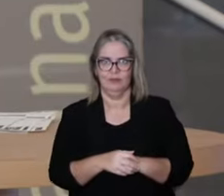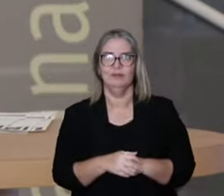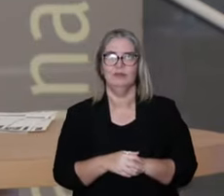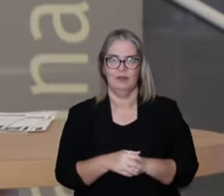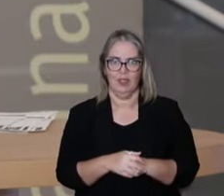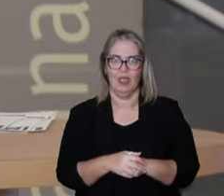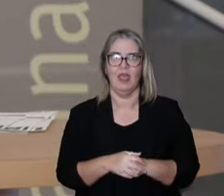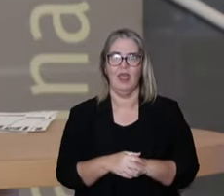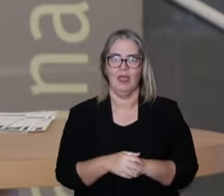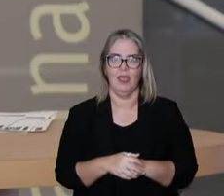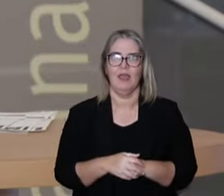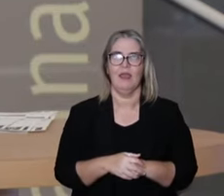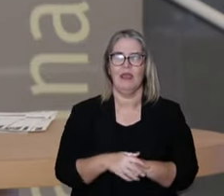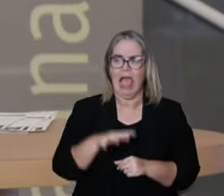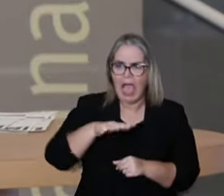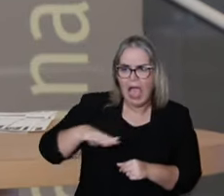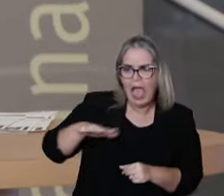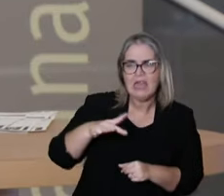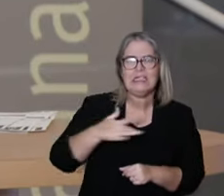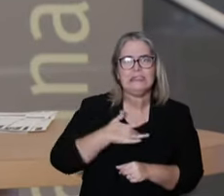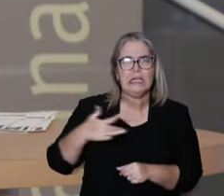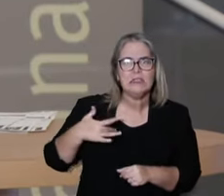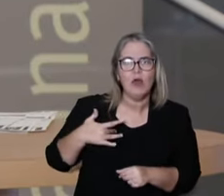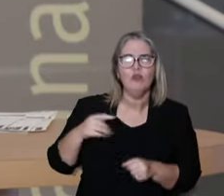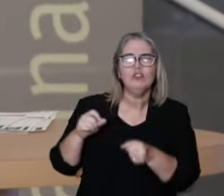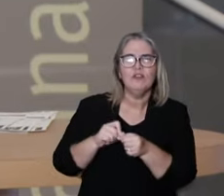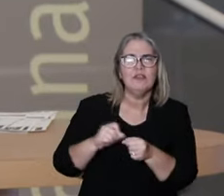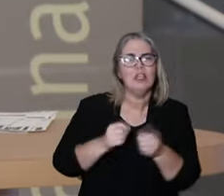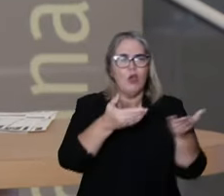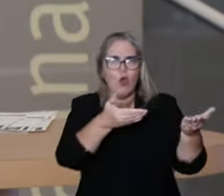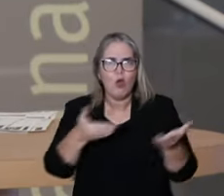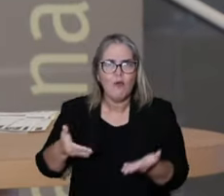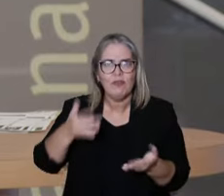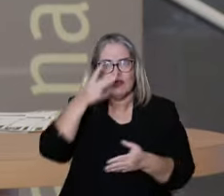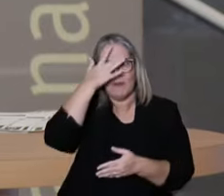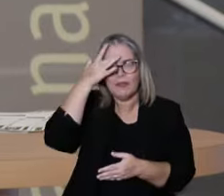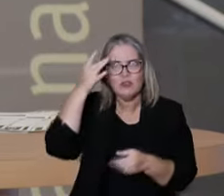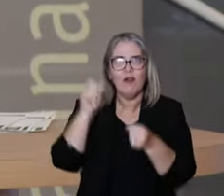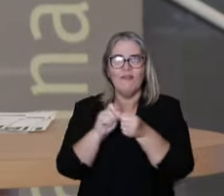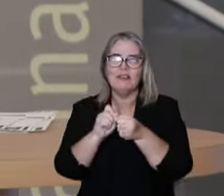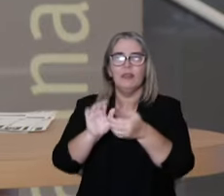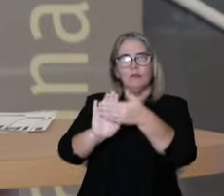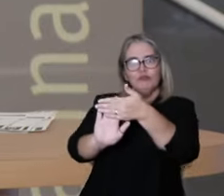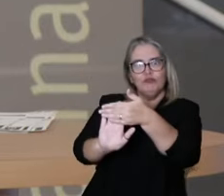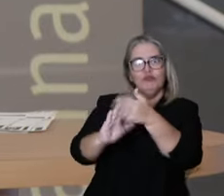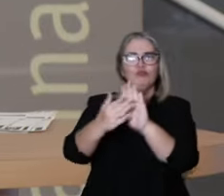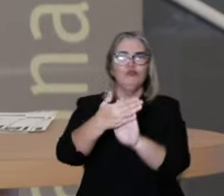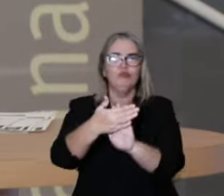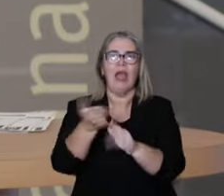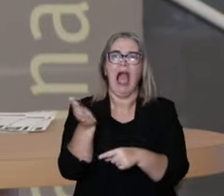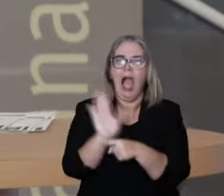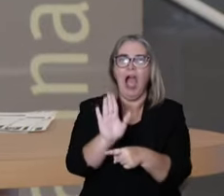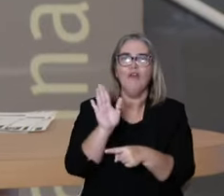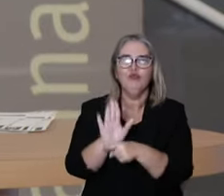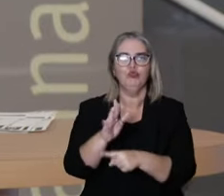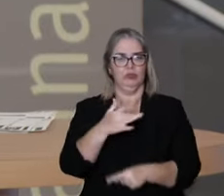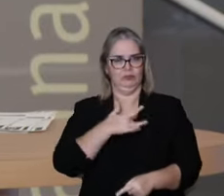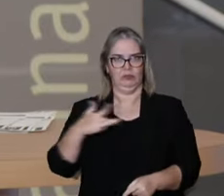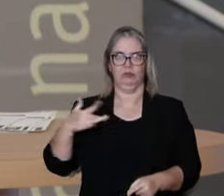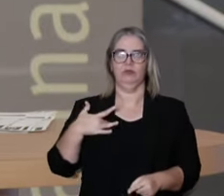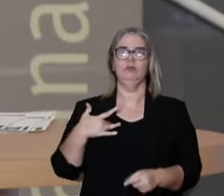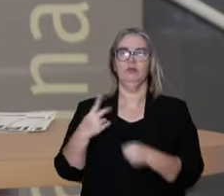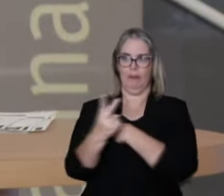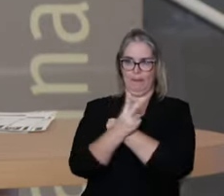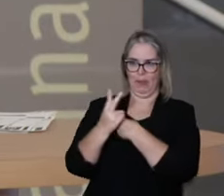-inflammatories in the health center, inviting people to practice some